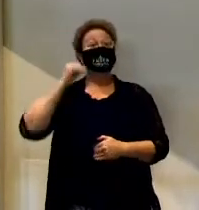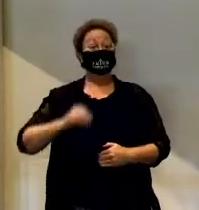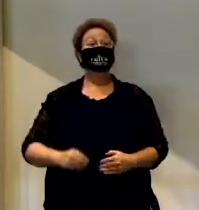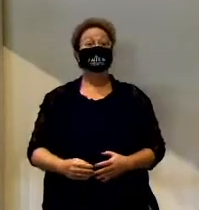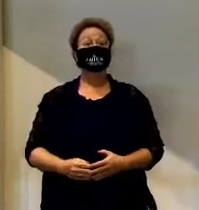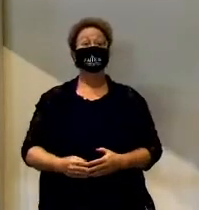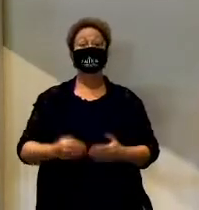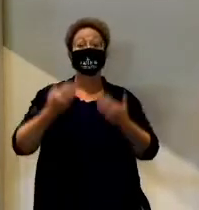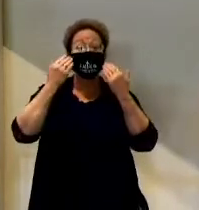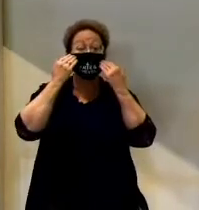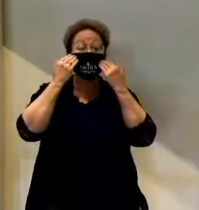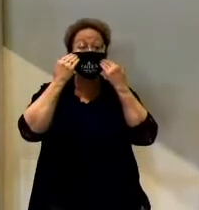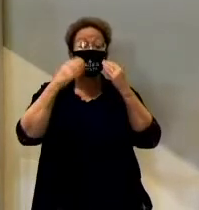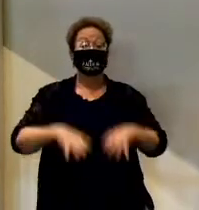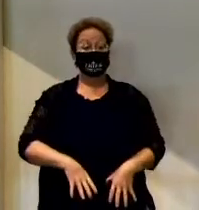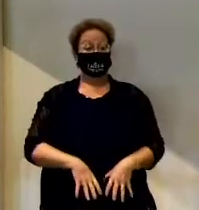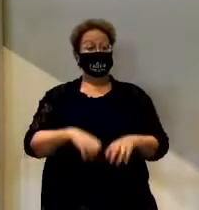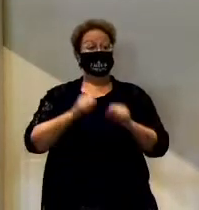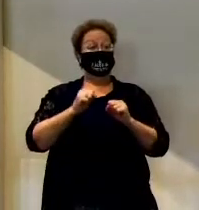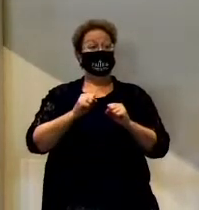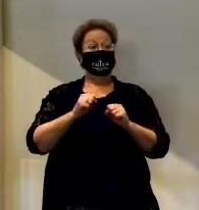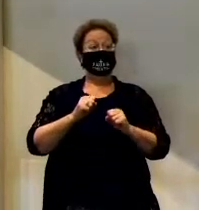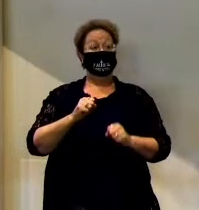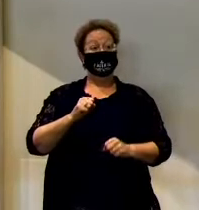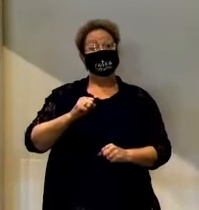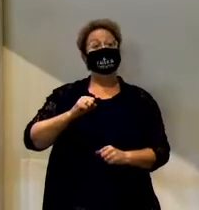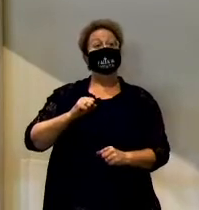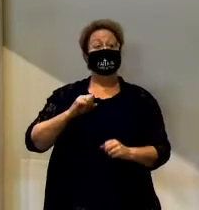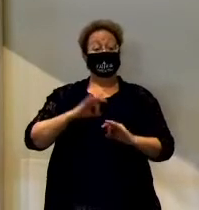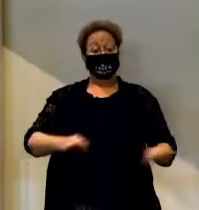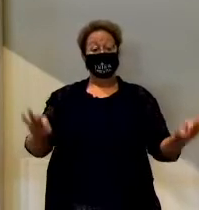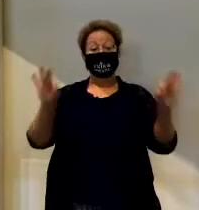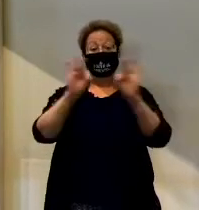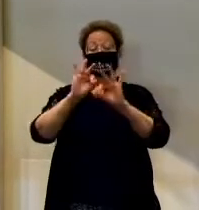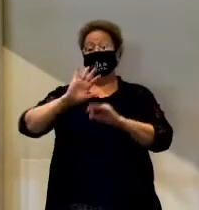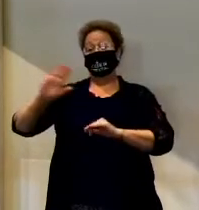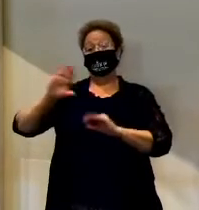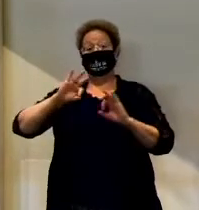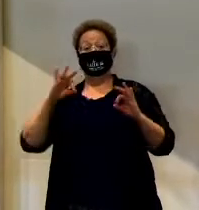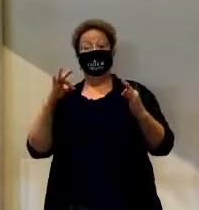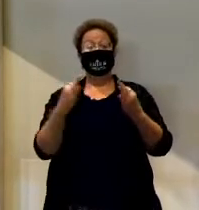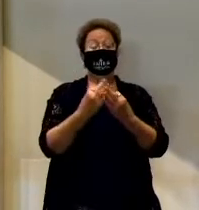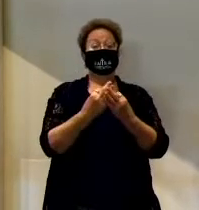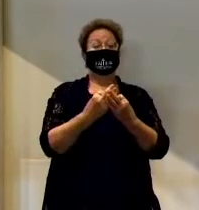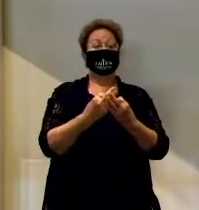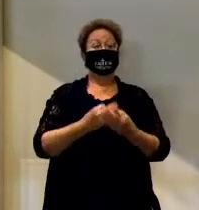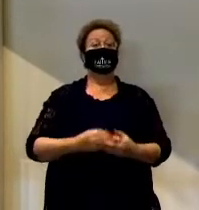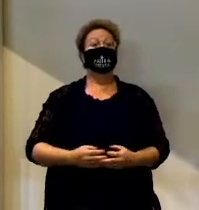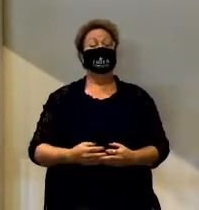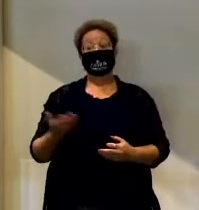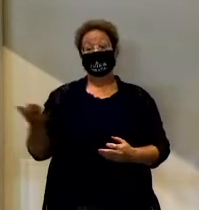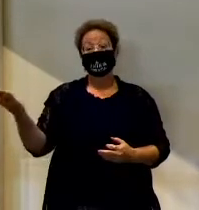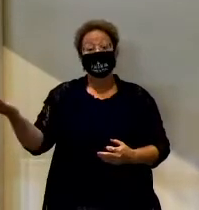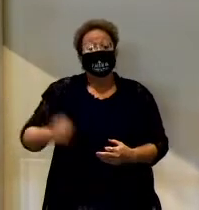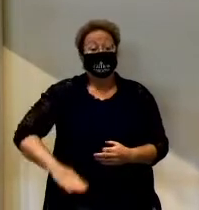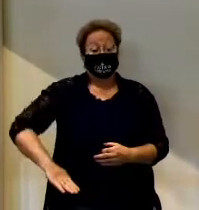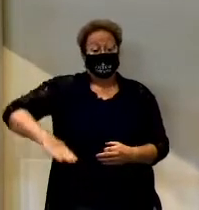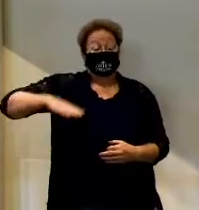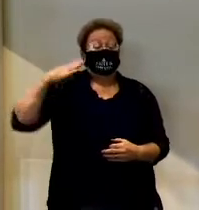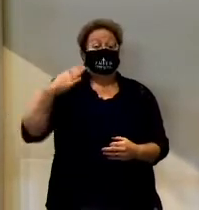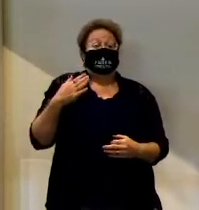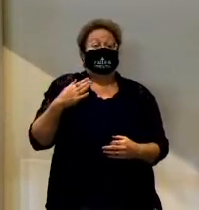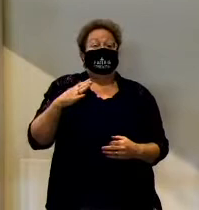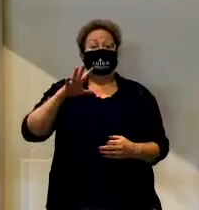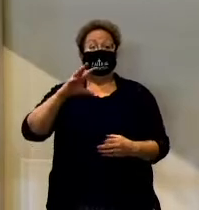know, adoption plays an important role in my family's life as well. Over a period of seven years while I was growing up, we had 50